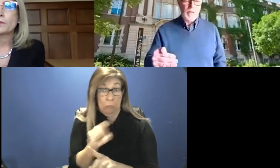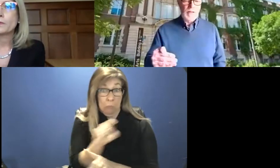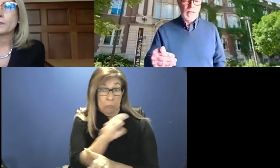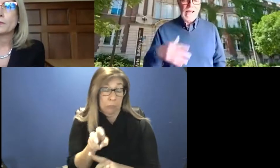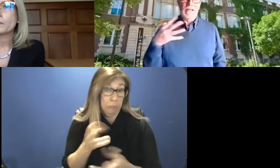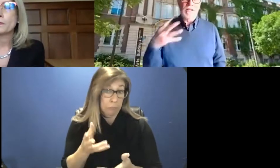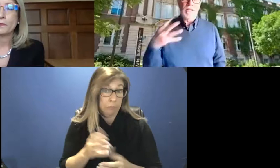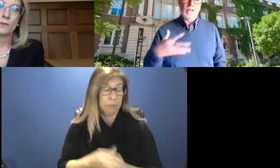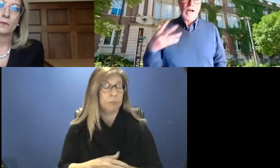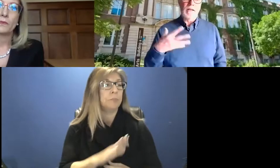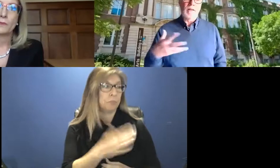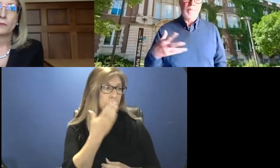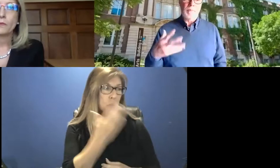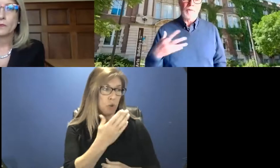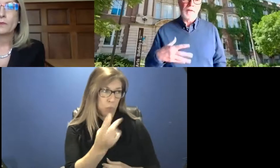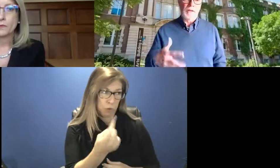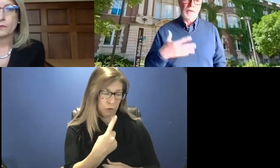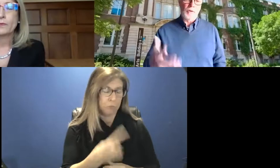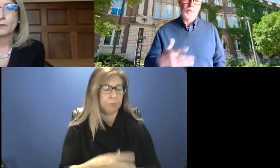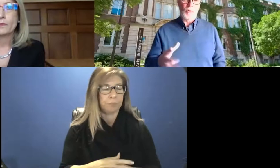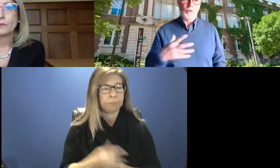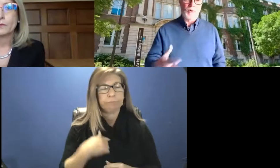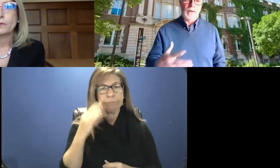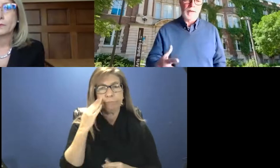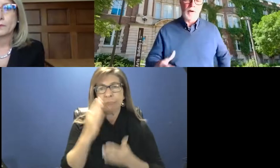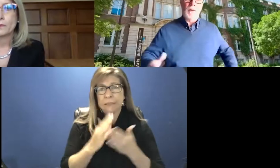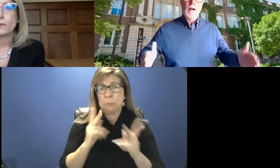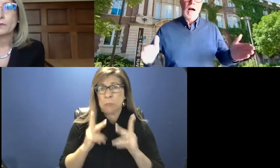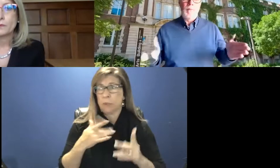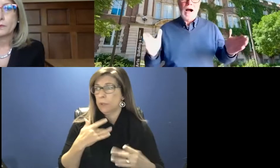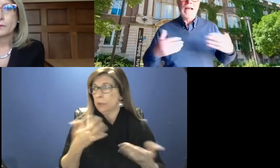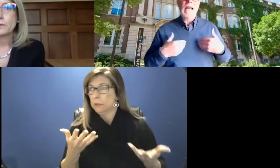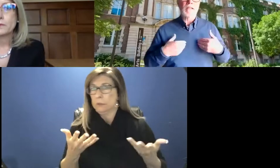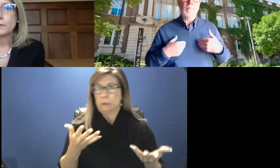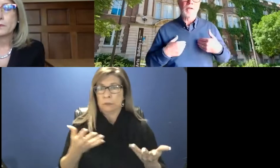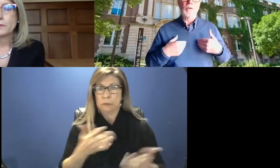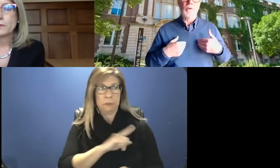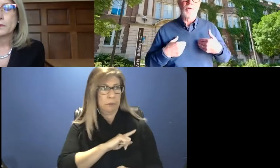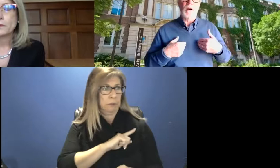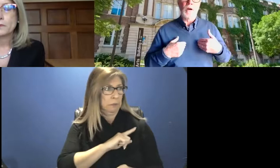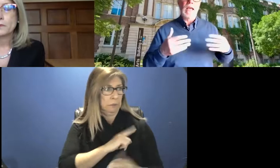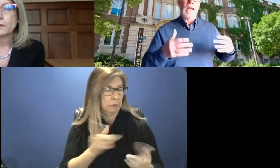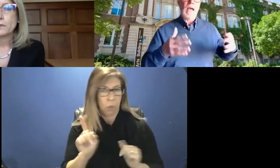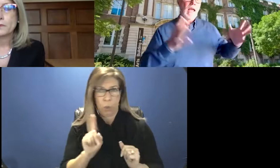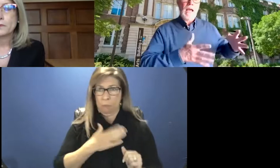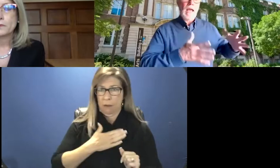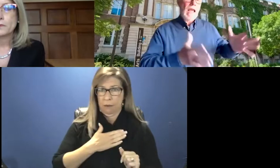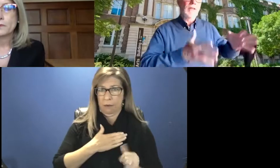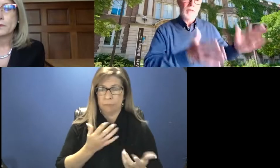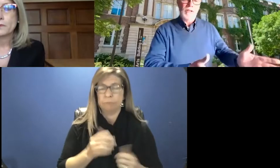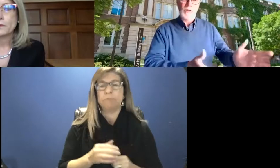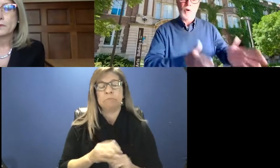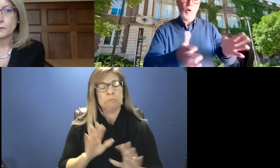the, the anxiety that people feel in those roles right now. Um, I can't speak to a, a